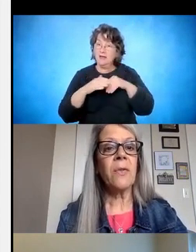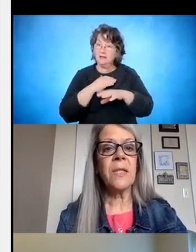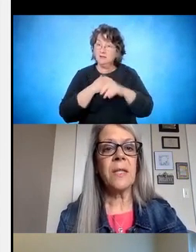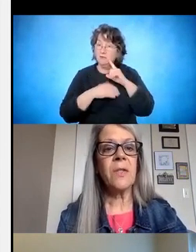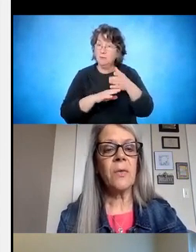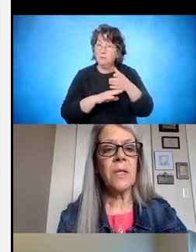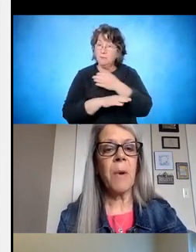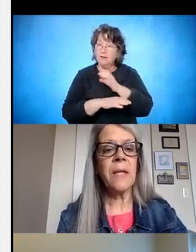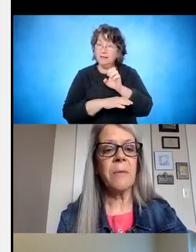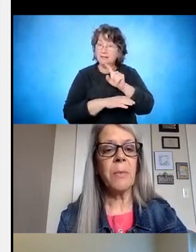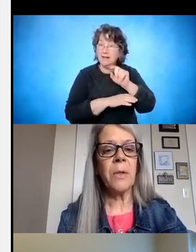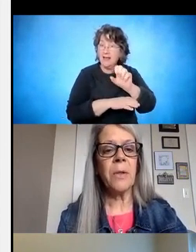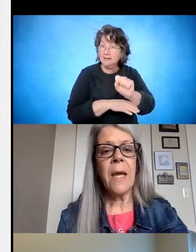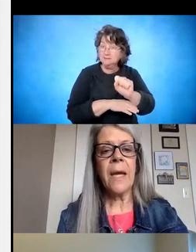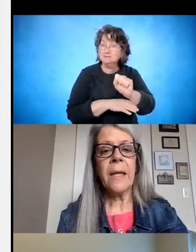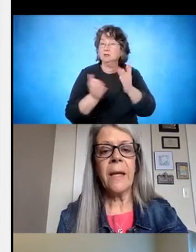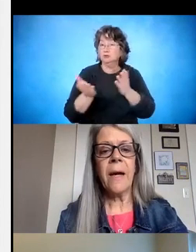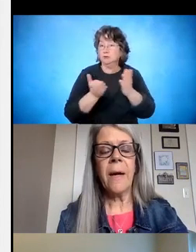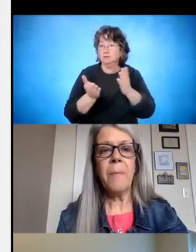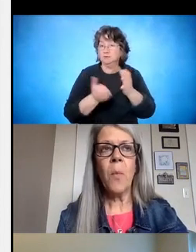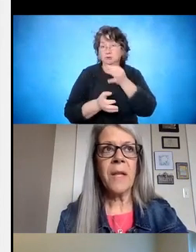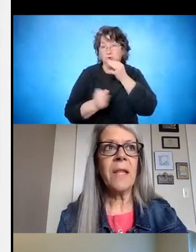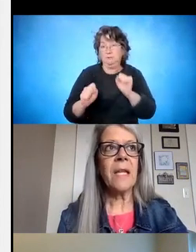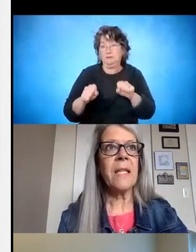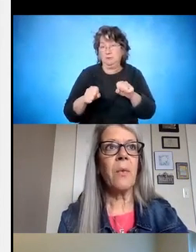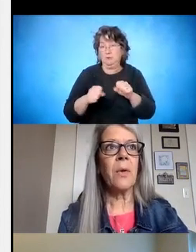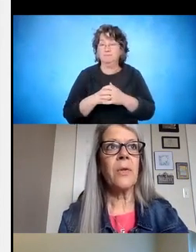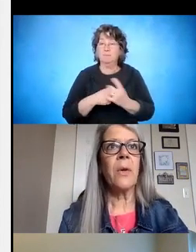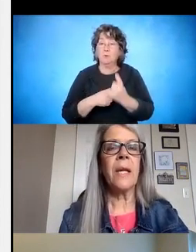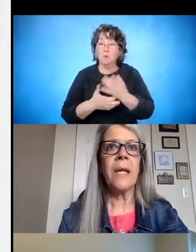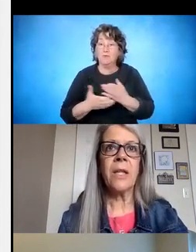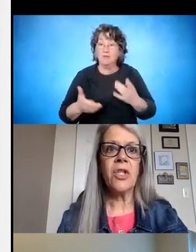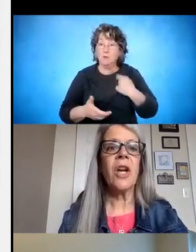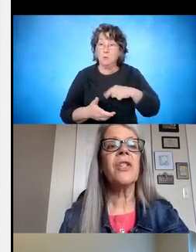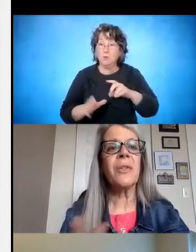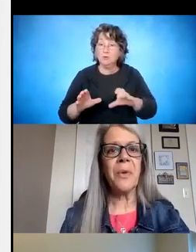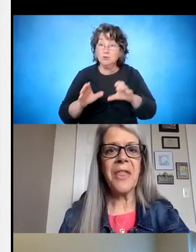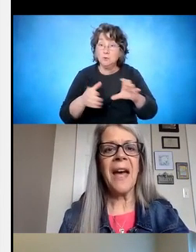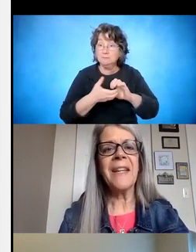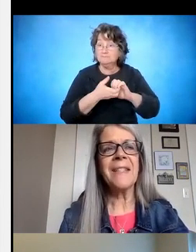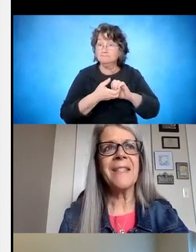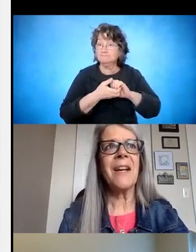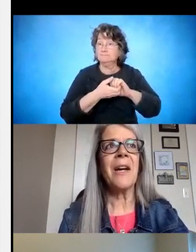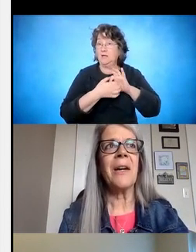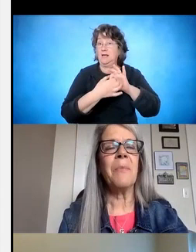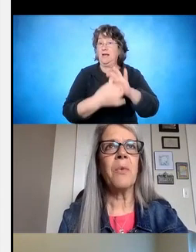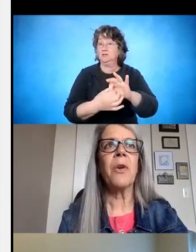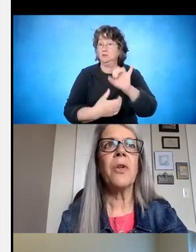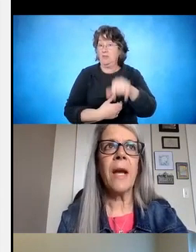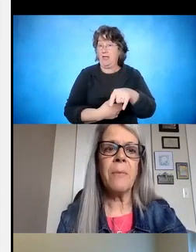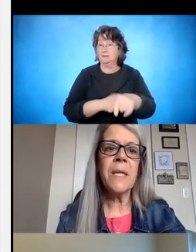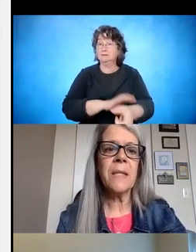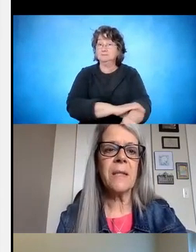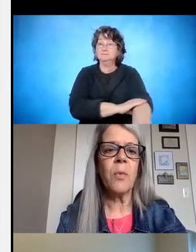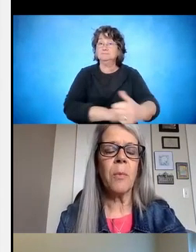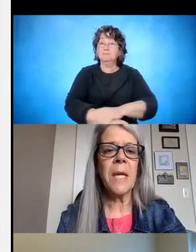-ETS services as soon as possible. And one of the things that we're doing in conjunction with that is with our